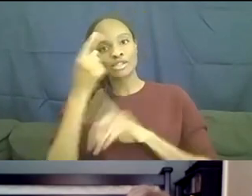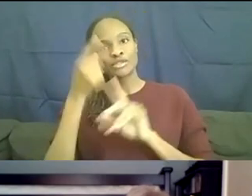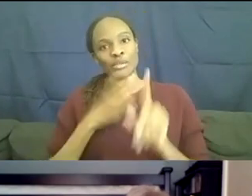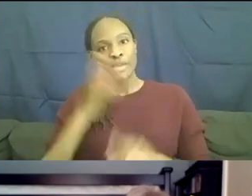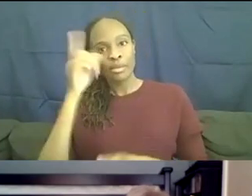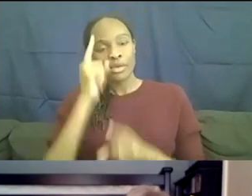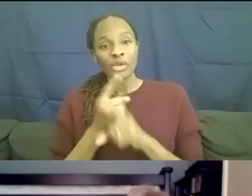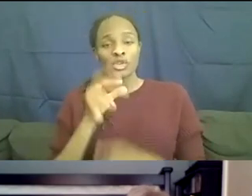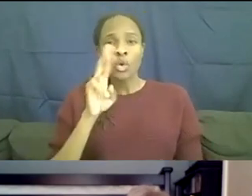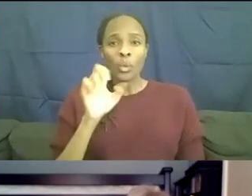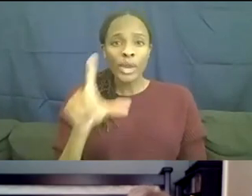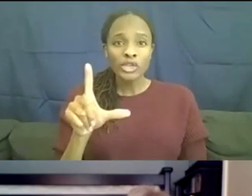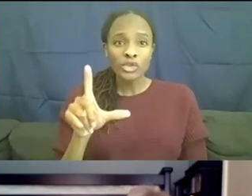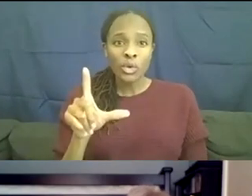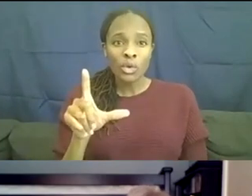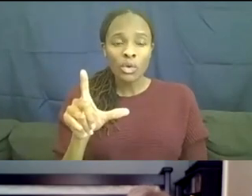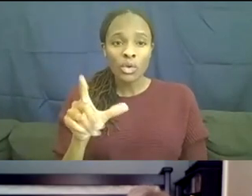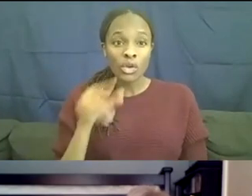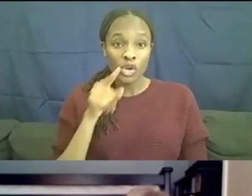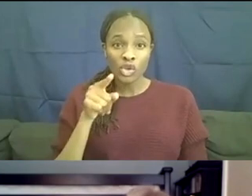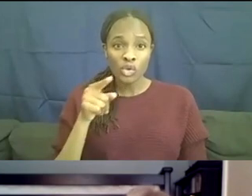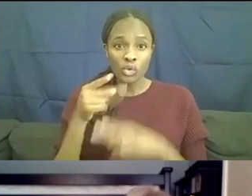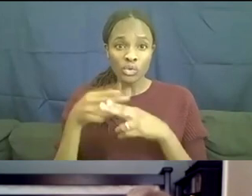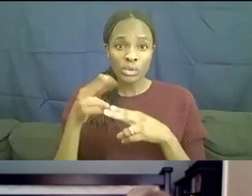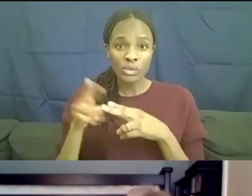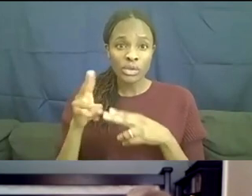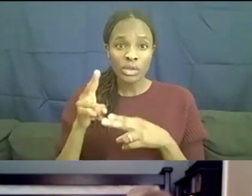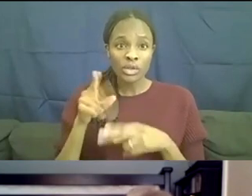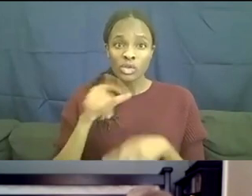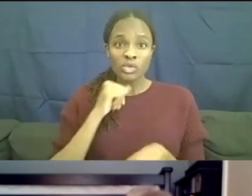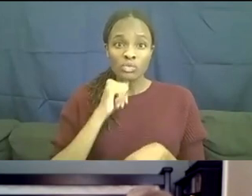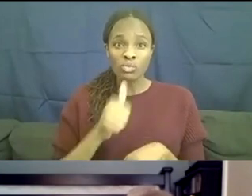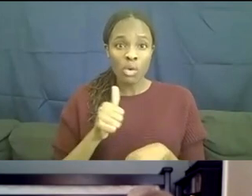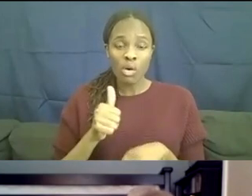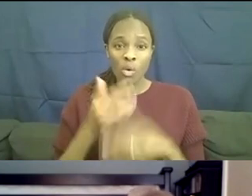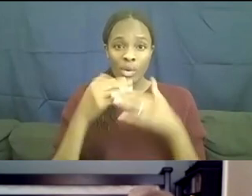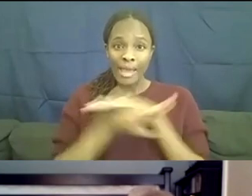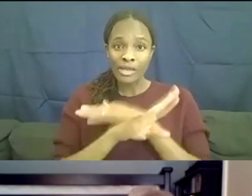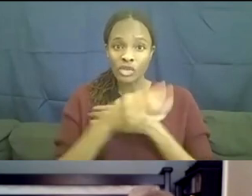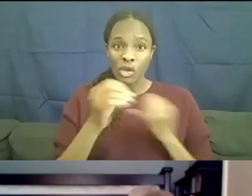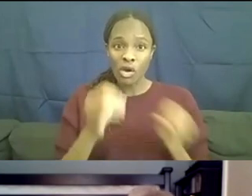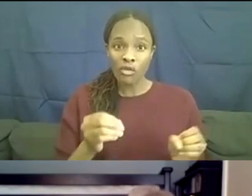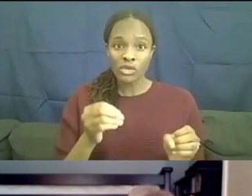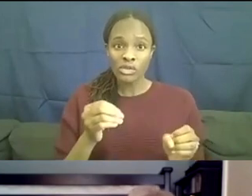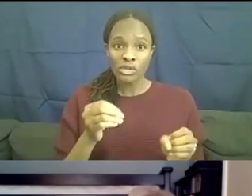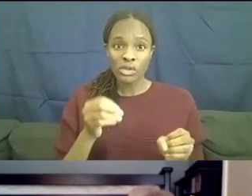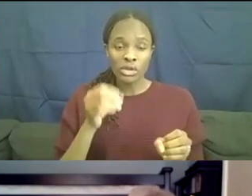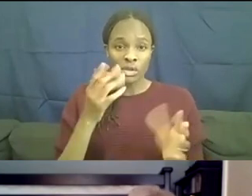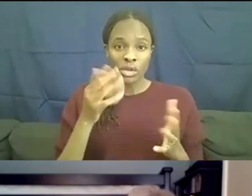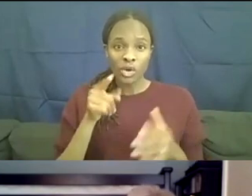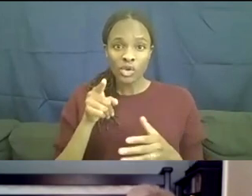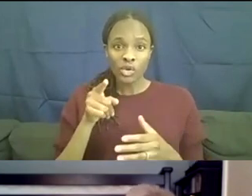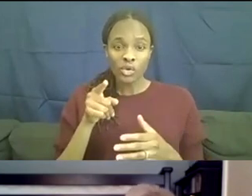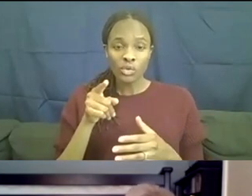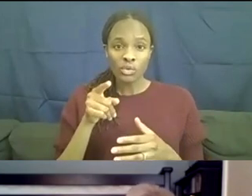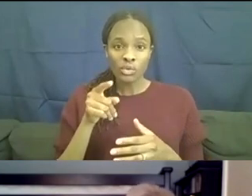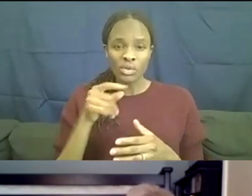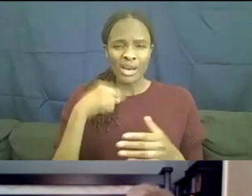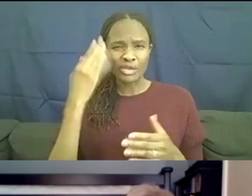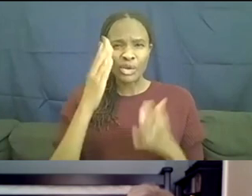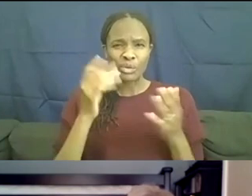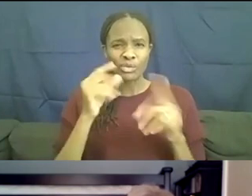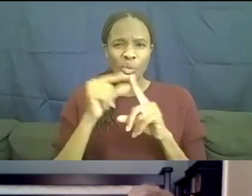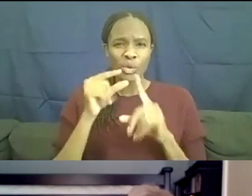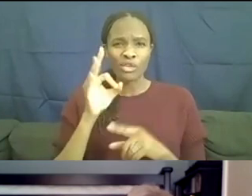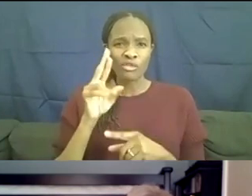are you, um, are you temporarily not going into the office? Are you, are you sort of furloughed or I'm not sure what the right word is. I've in